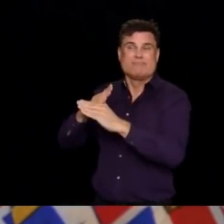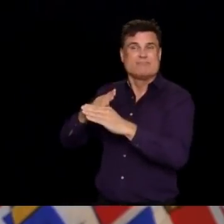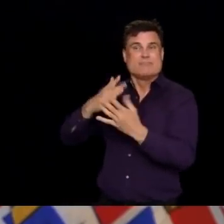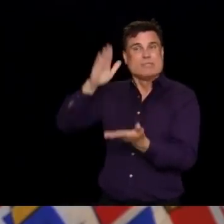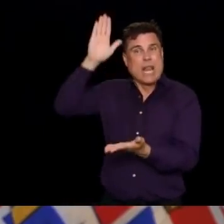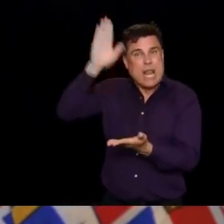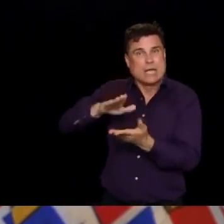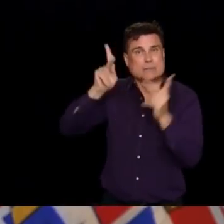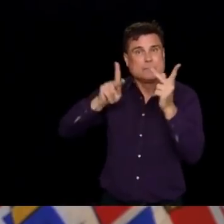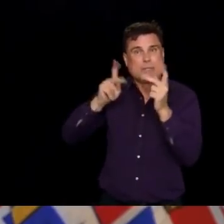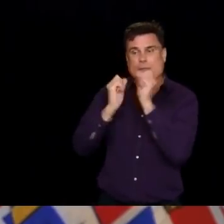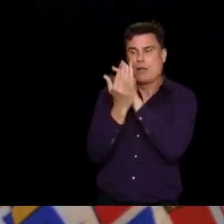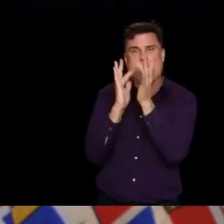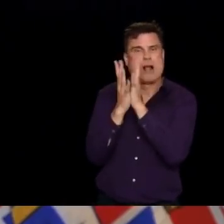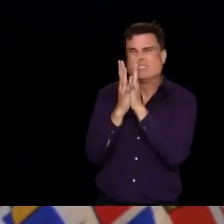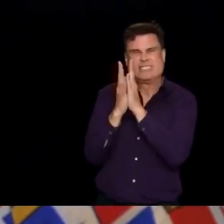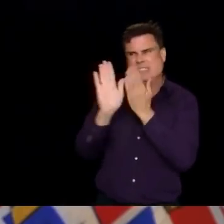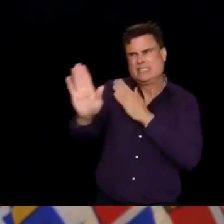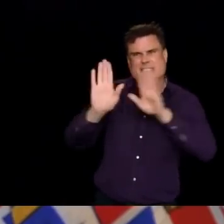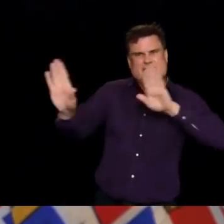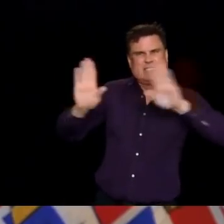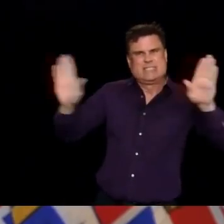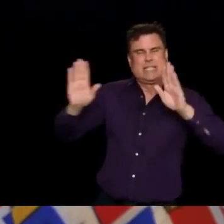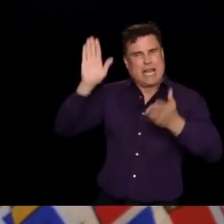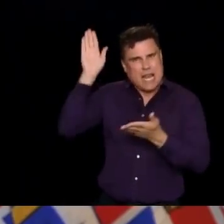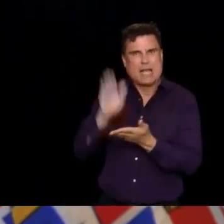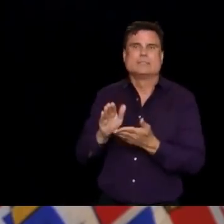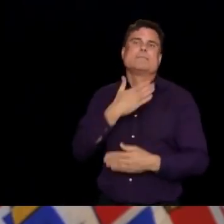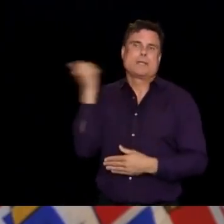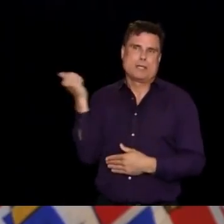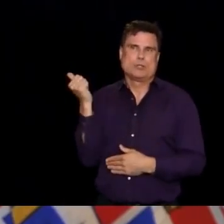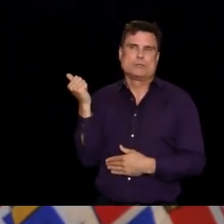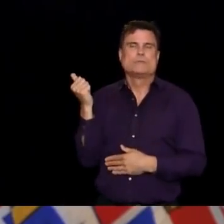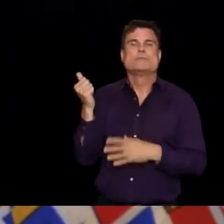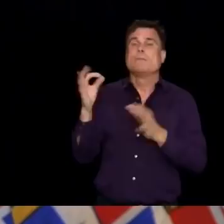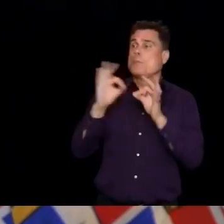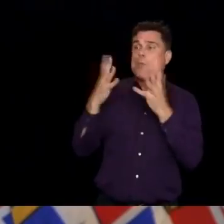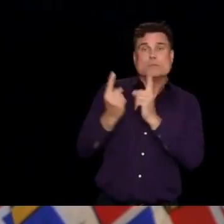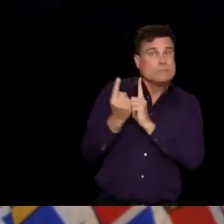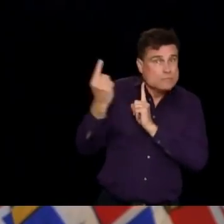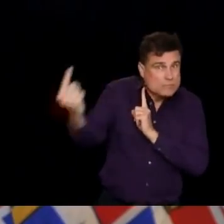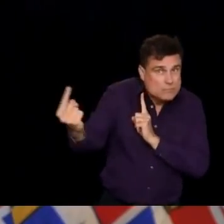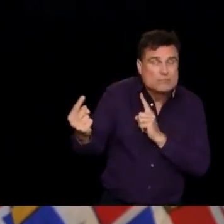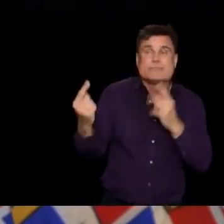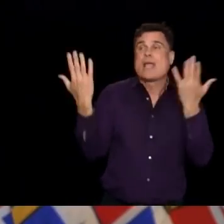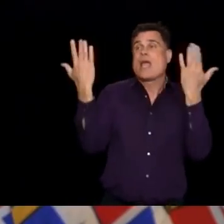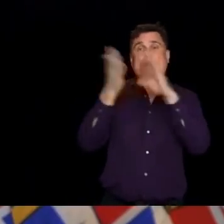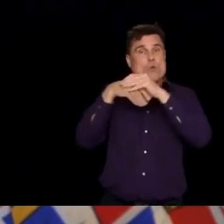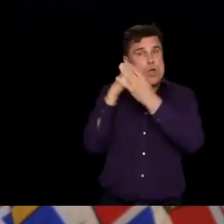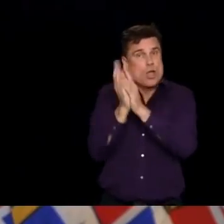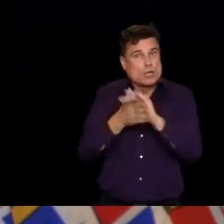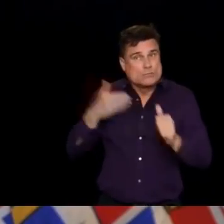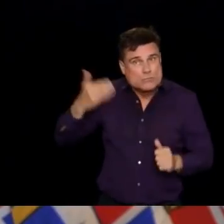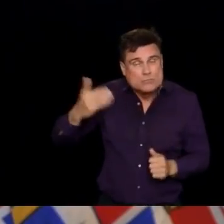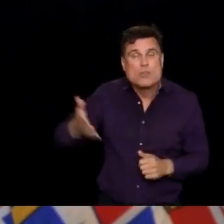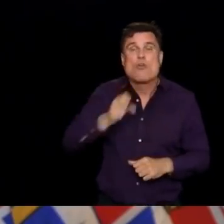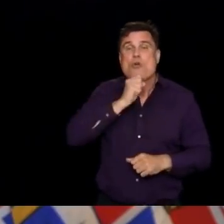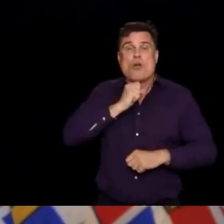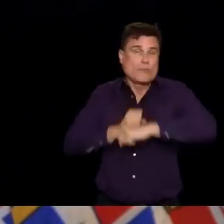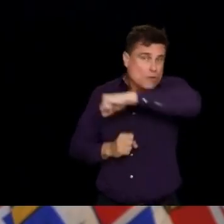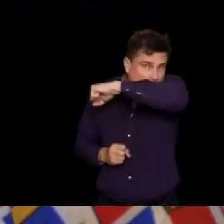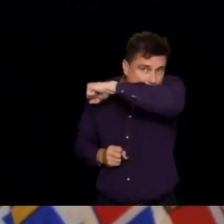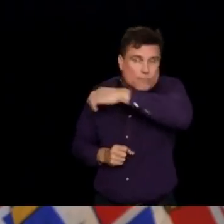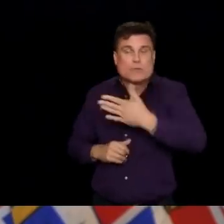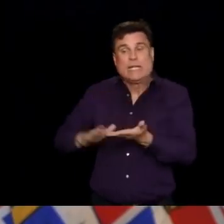about having visitors in our healthcare system, so that we can give people the time and the space they need to make sure we are